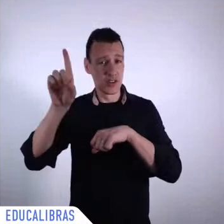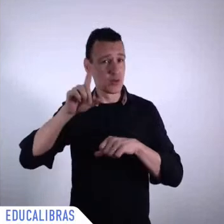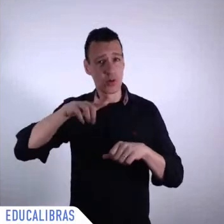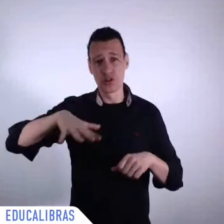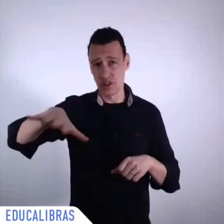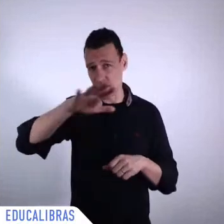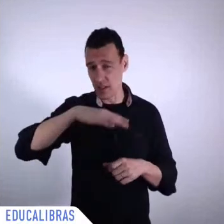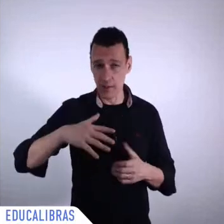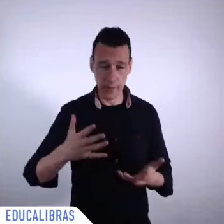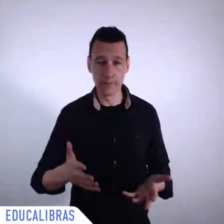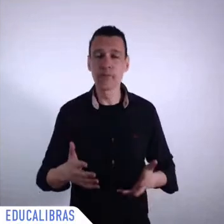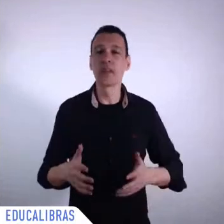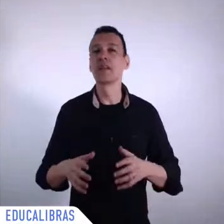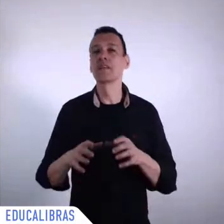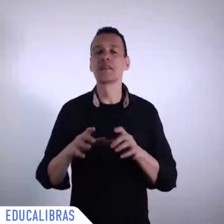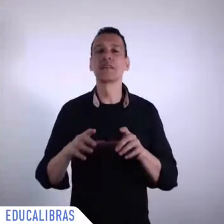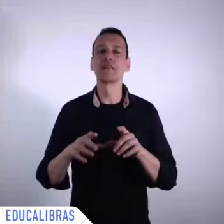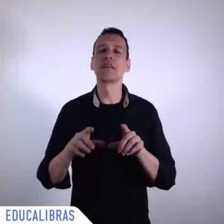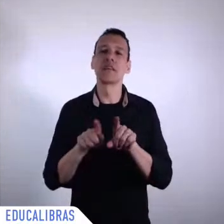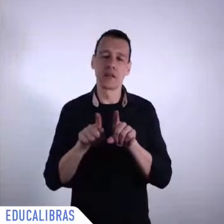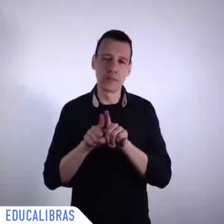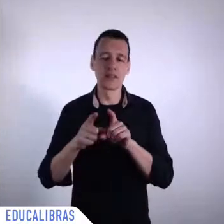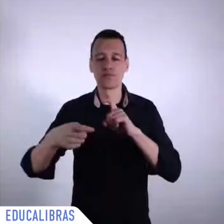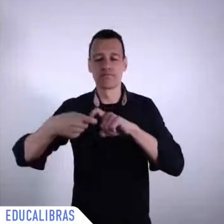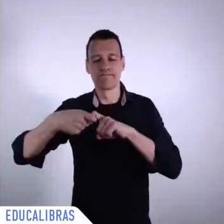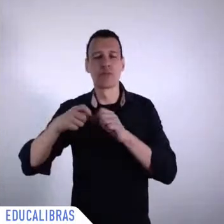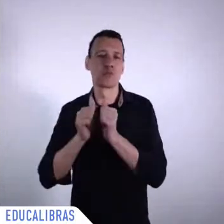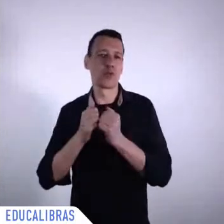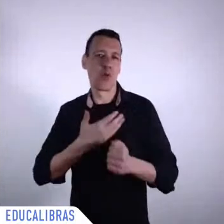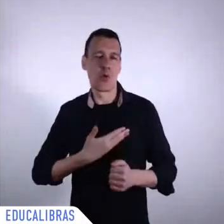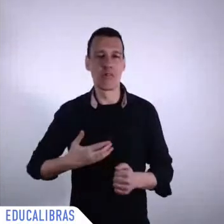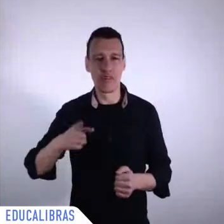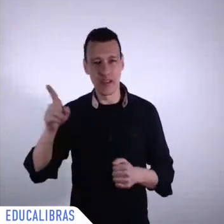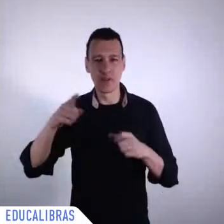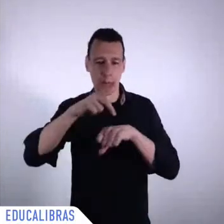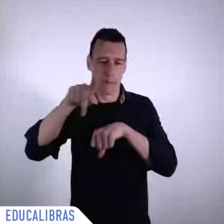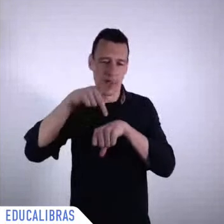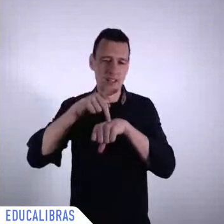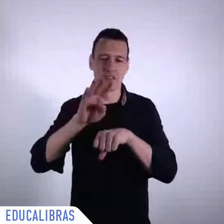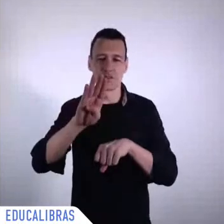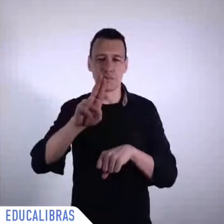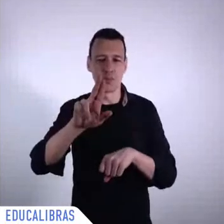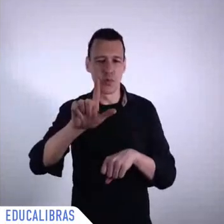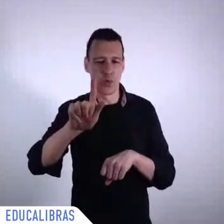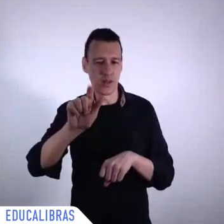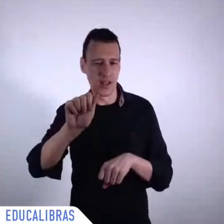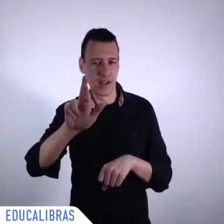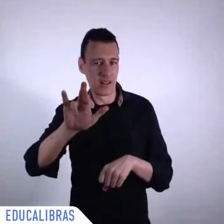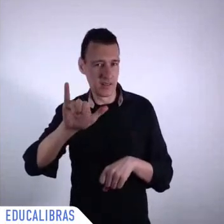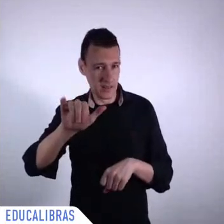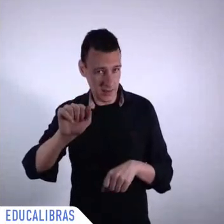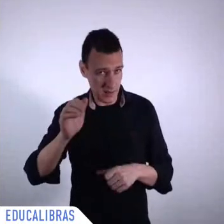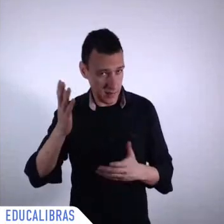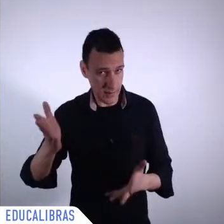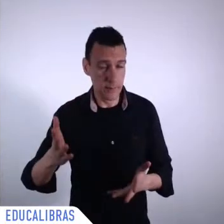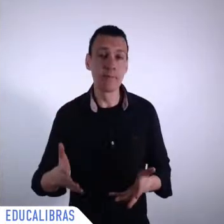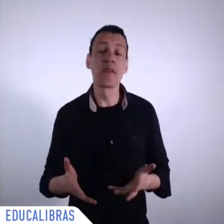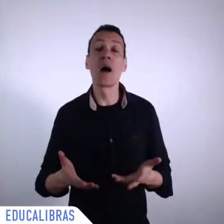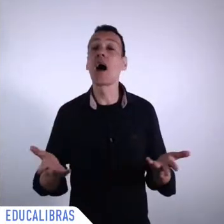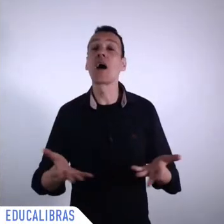currently working as a professor at the Paris School of International Affairs here at Sciences Po.